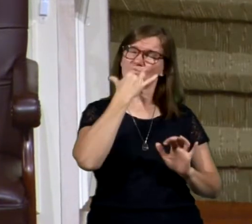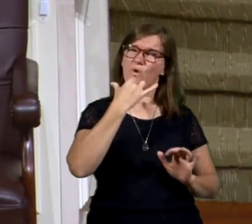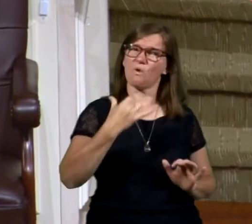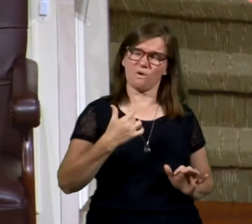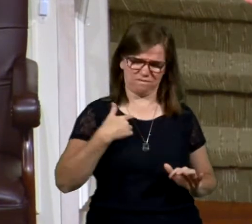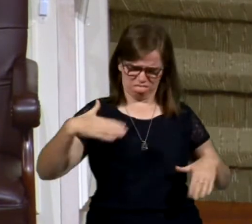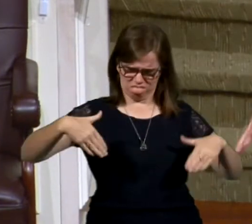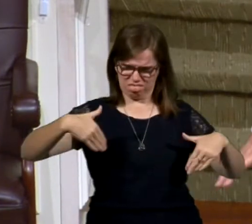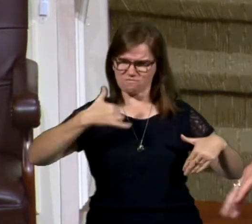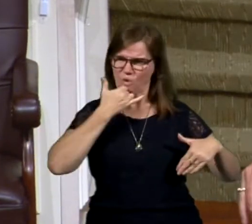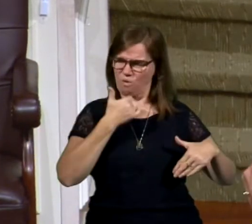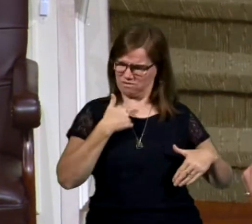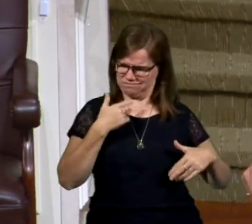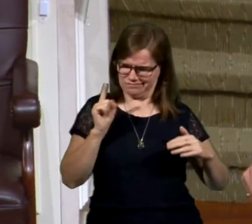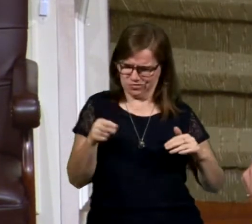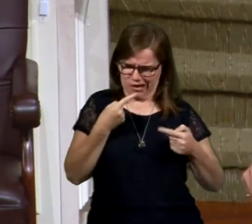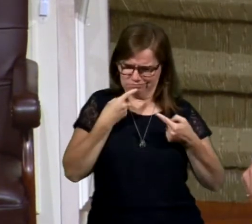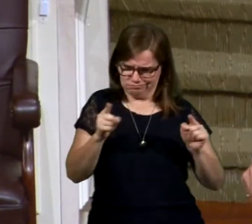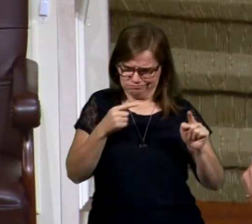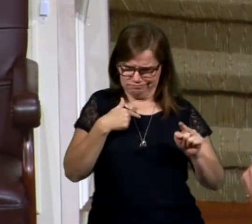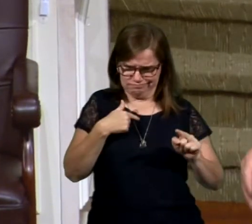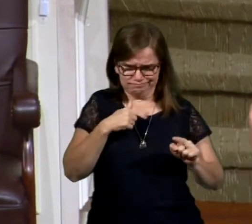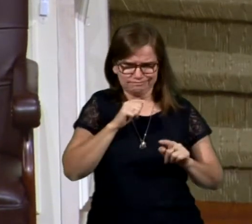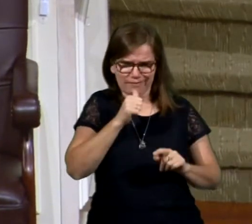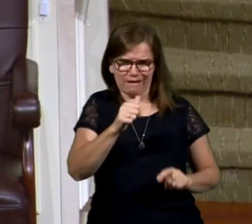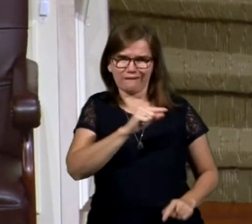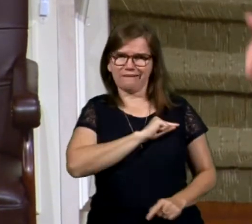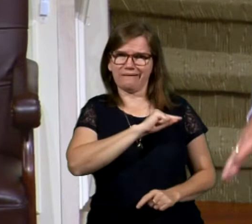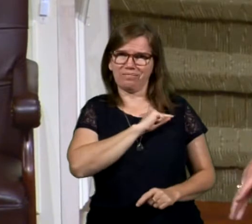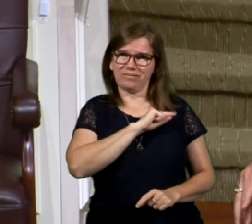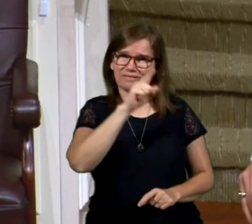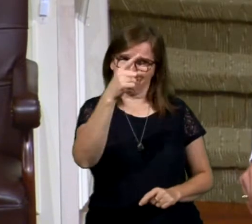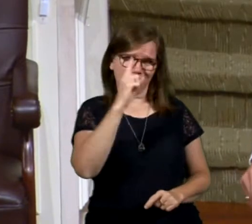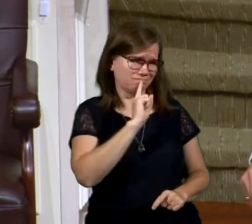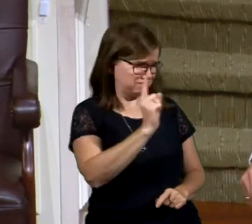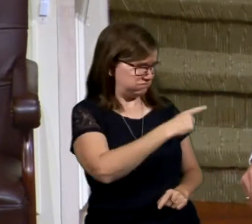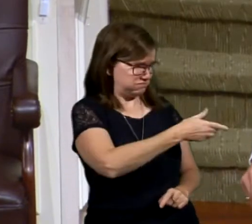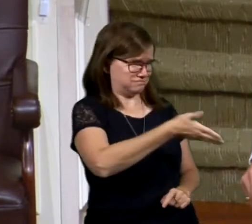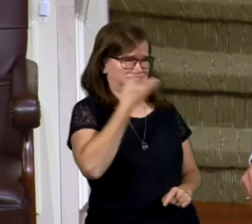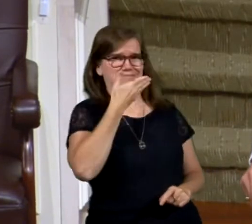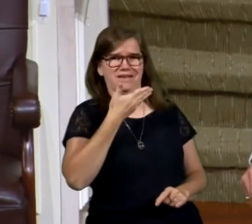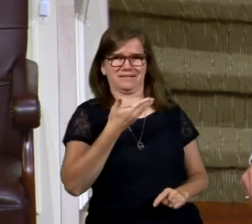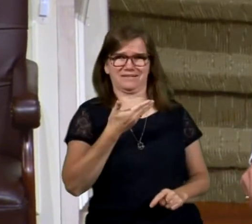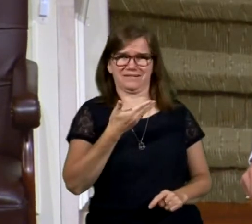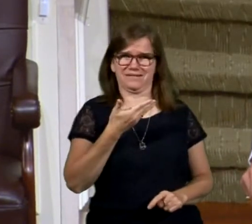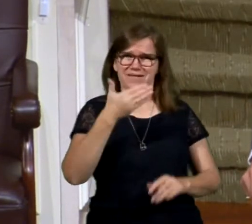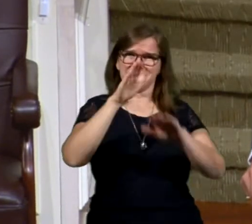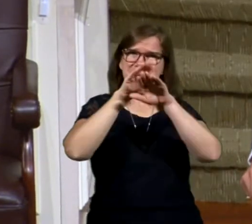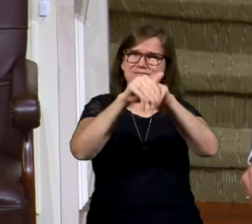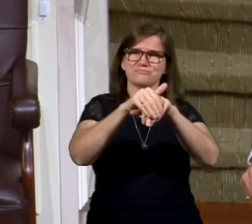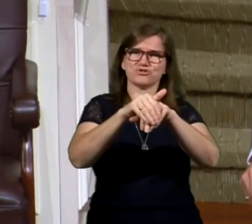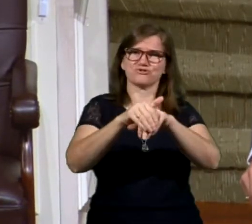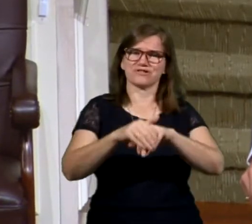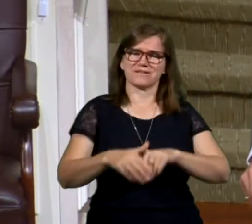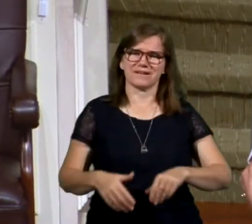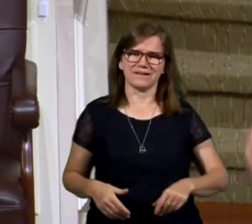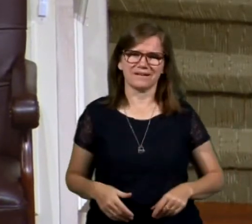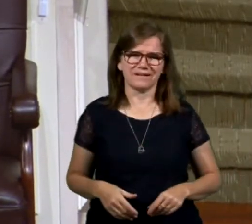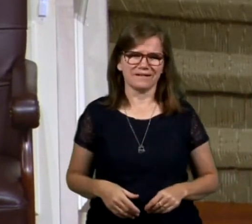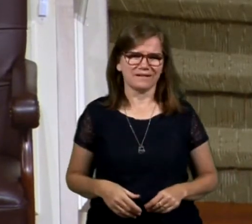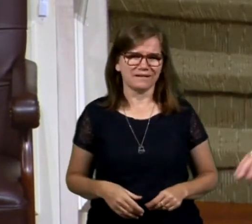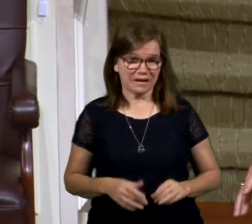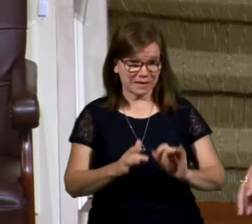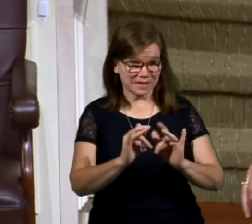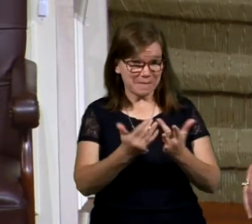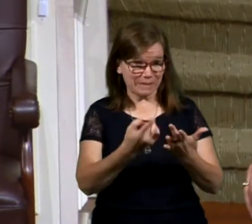haven't done anything wrong. I've just said I've got a good, clean conscience. And you're calling him to smack? You big hypocrite. And the